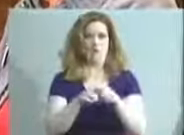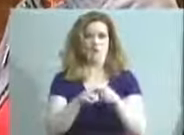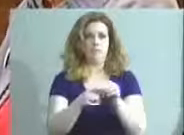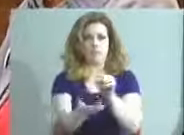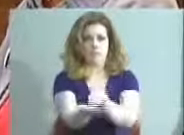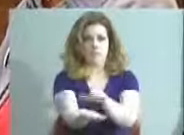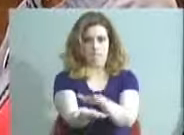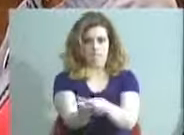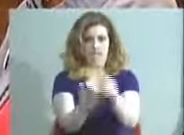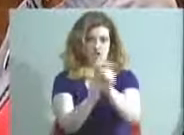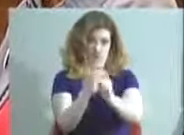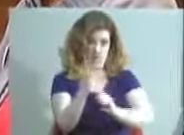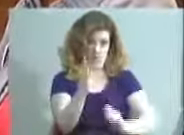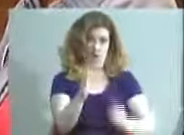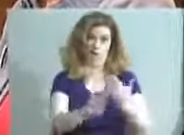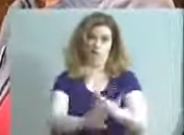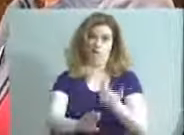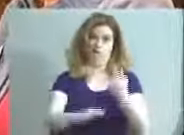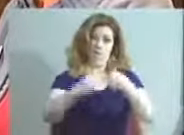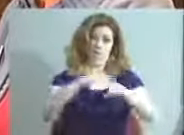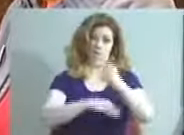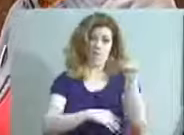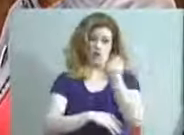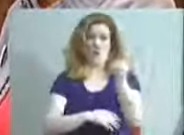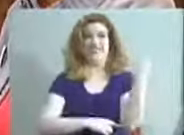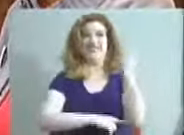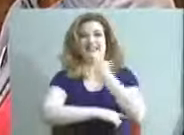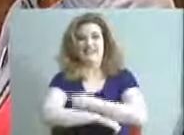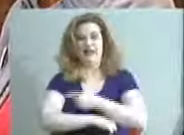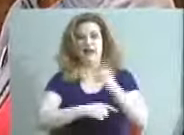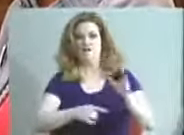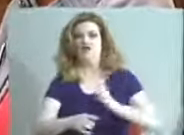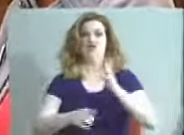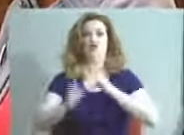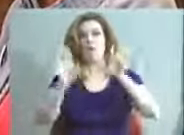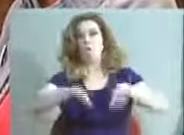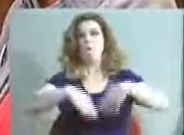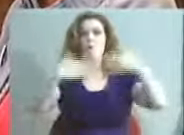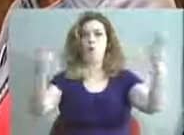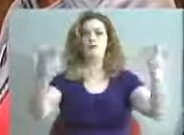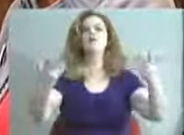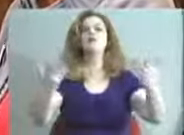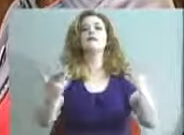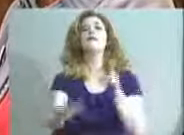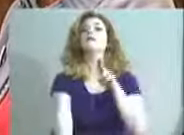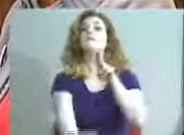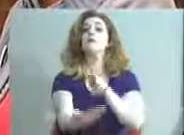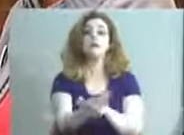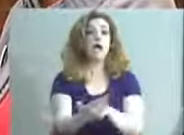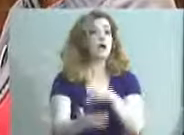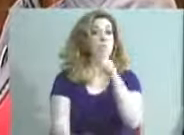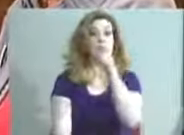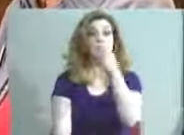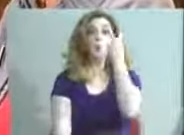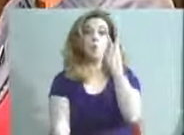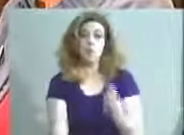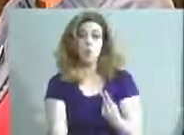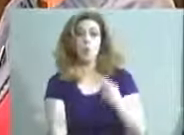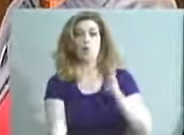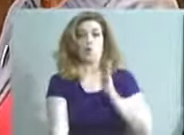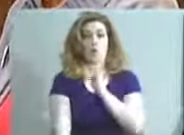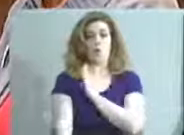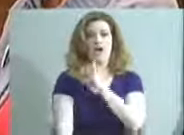before next Tuesday, the date of the grand opening, and that it be signed by both the board and the